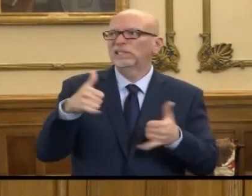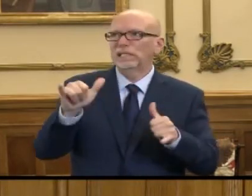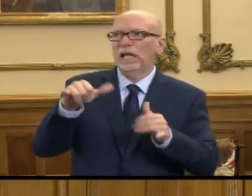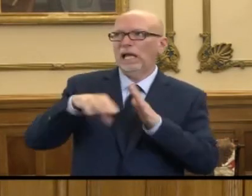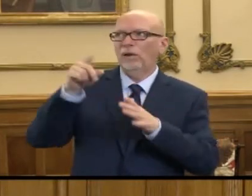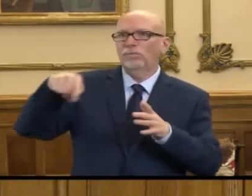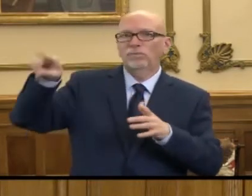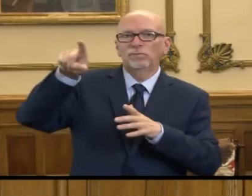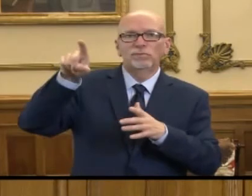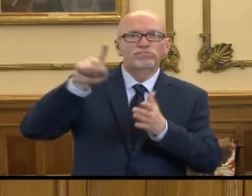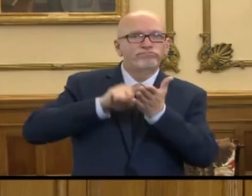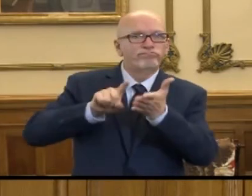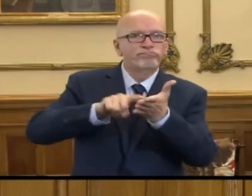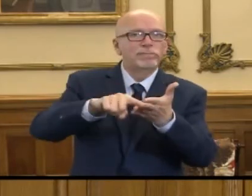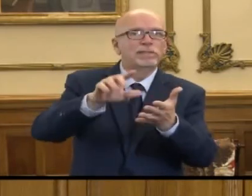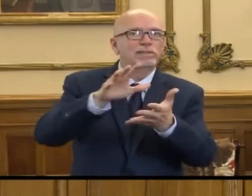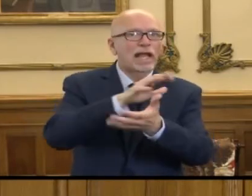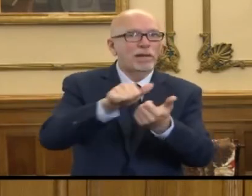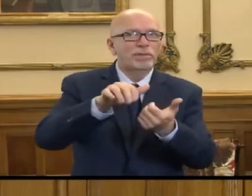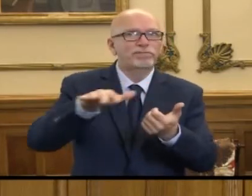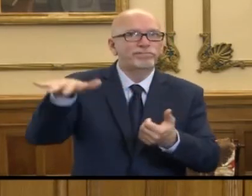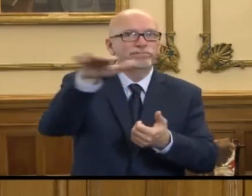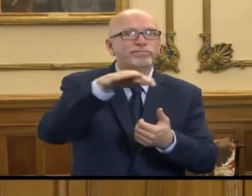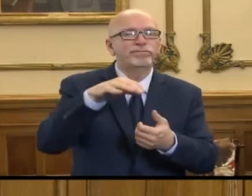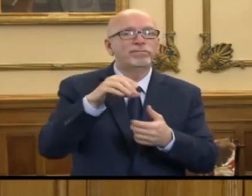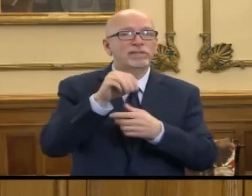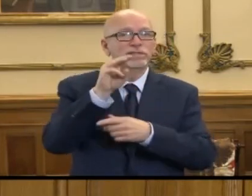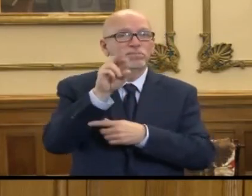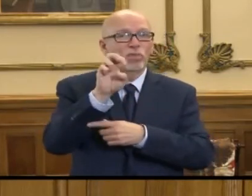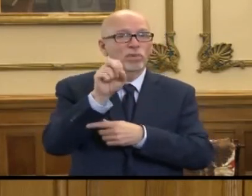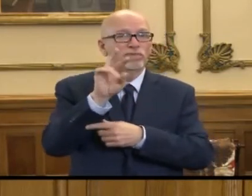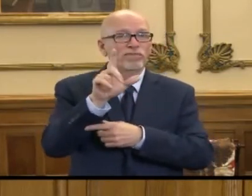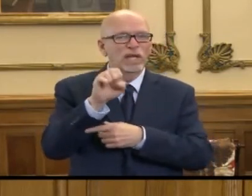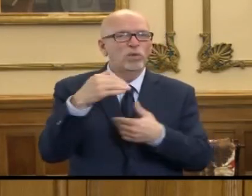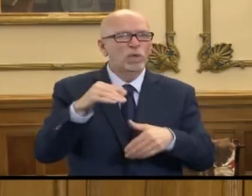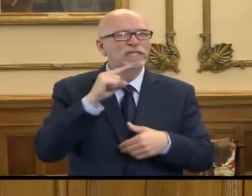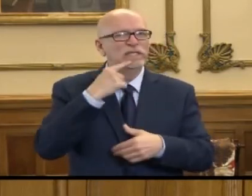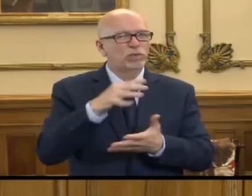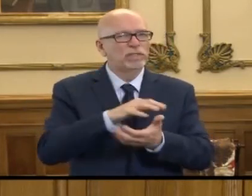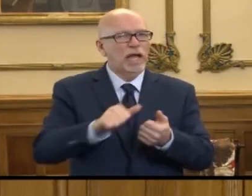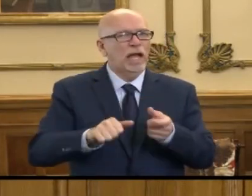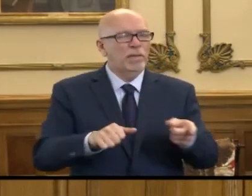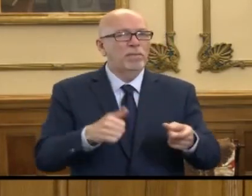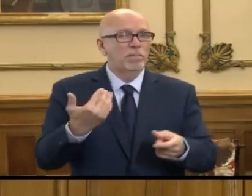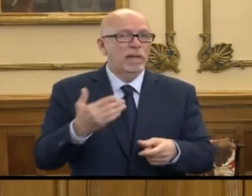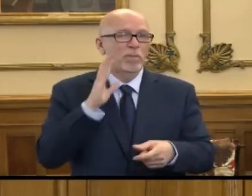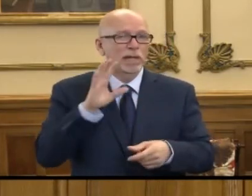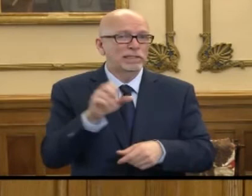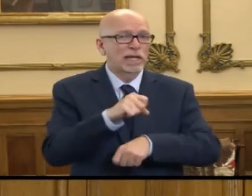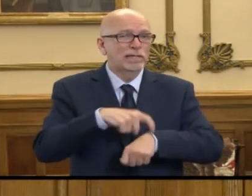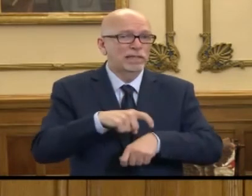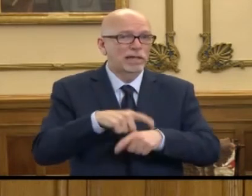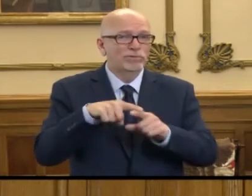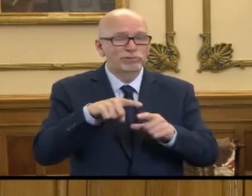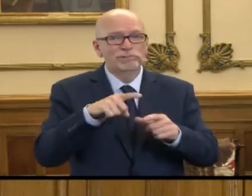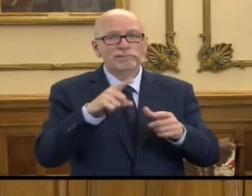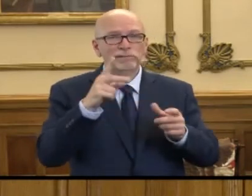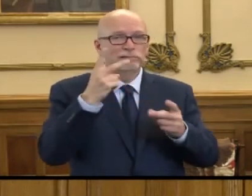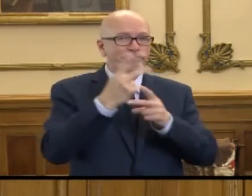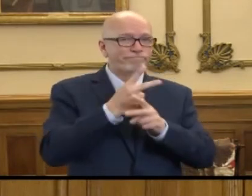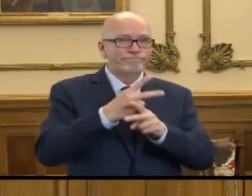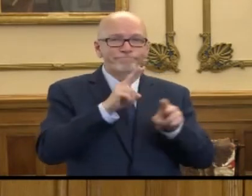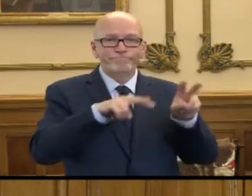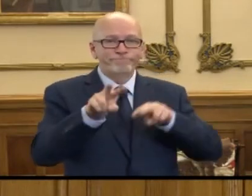doing those damage assessments. As you mentioned, in Mooresville, there was some significant damage there that may take a little bit of time to sort out.